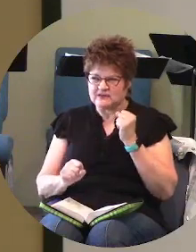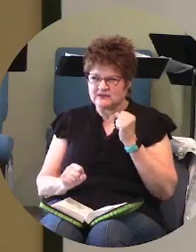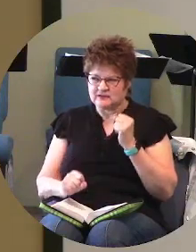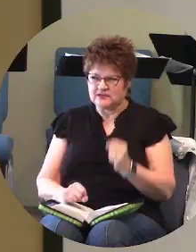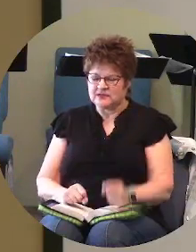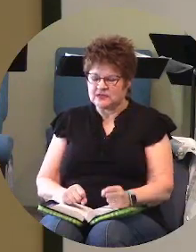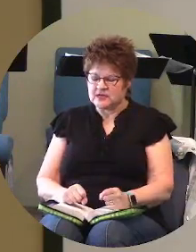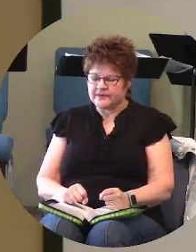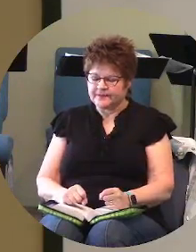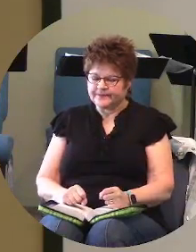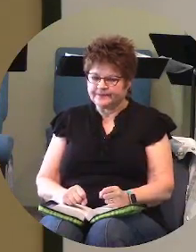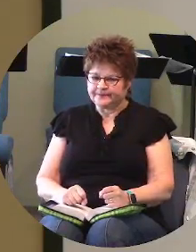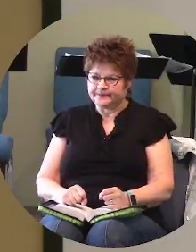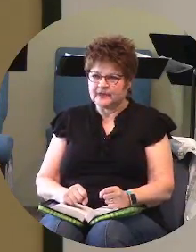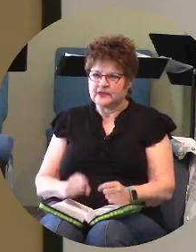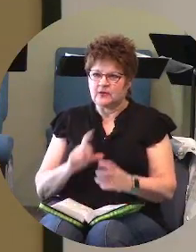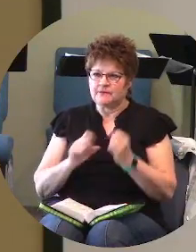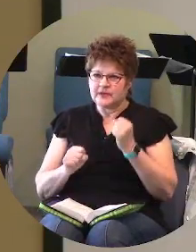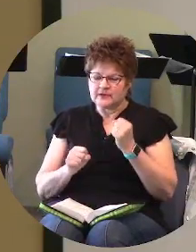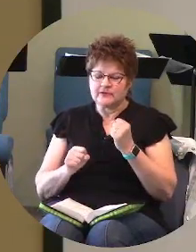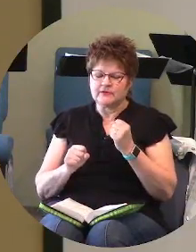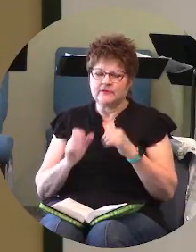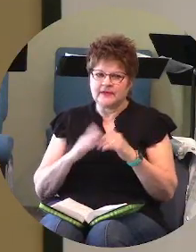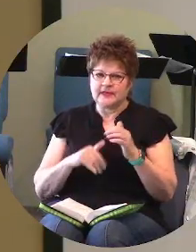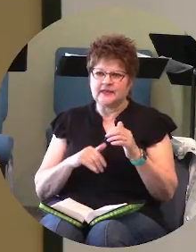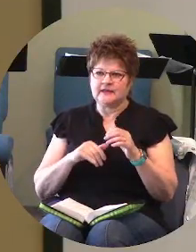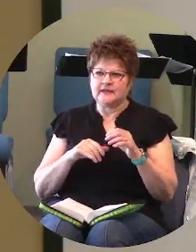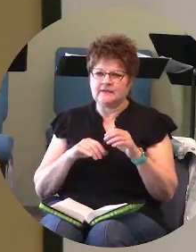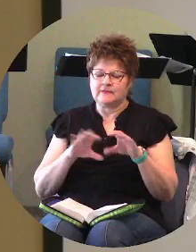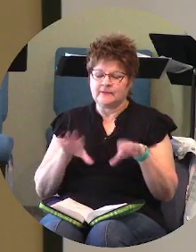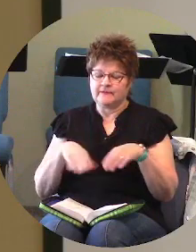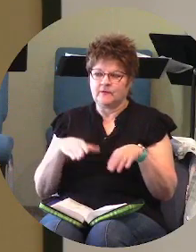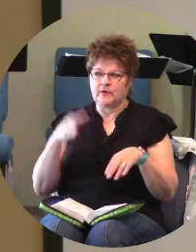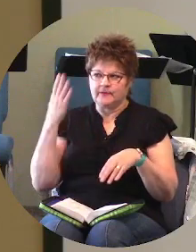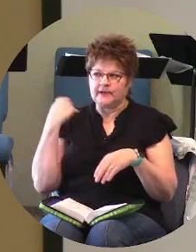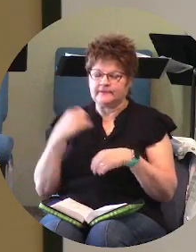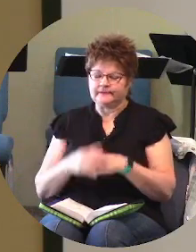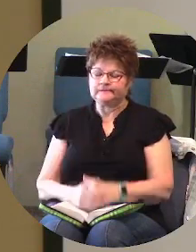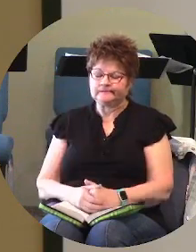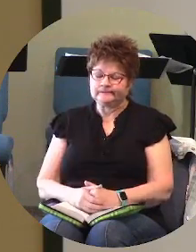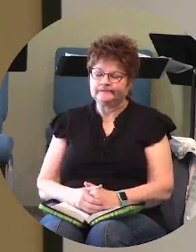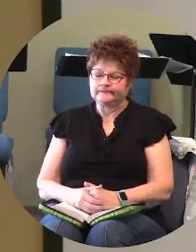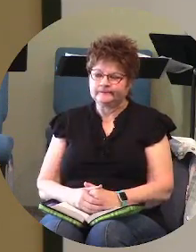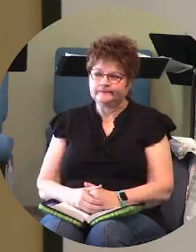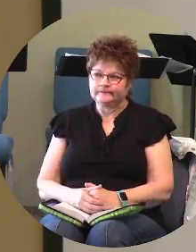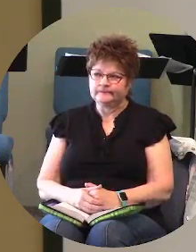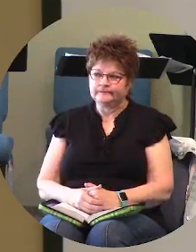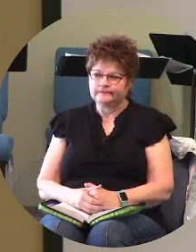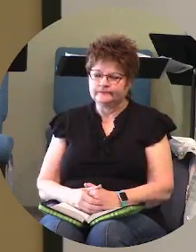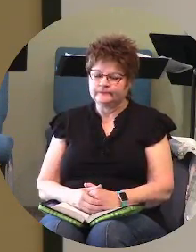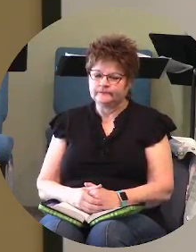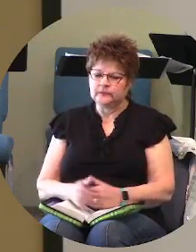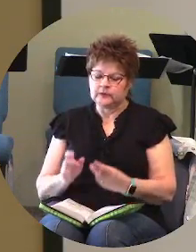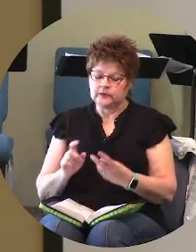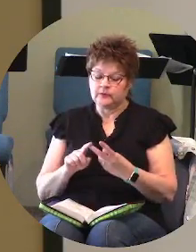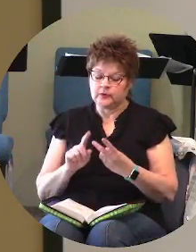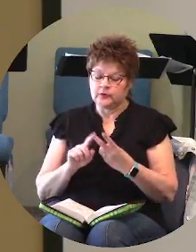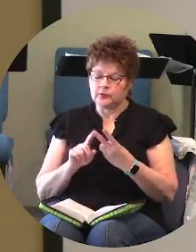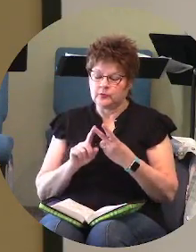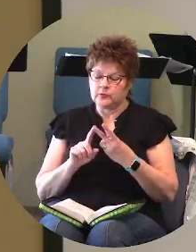are meaner than they've ever been in the documented history of our world number two they are